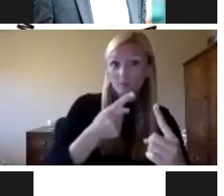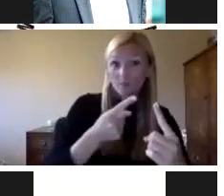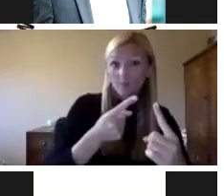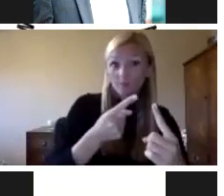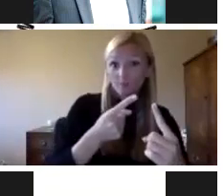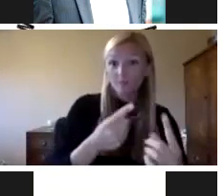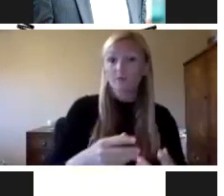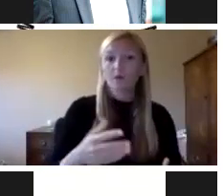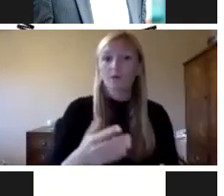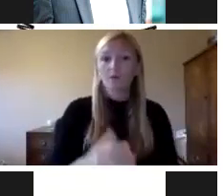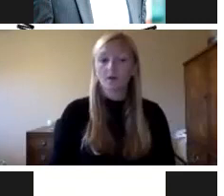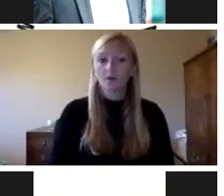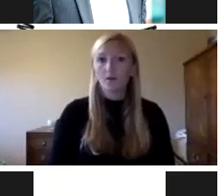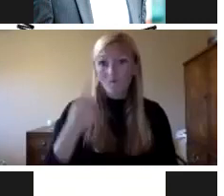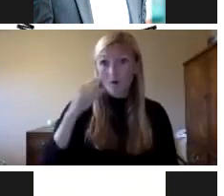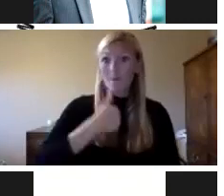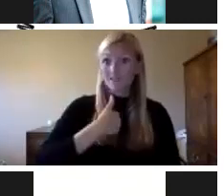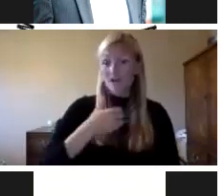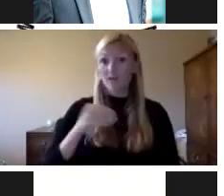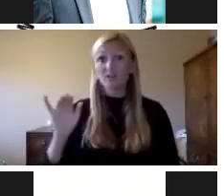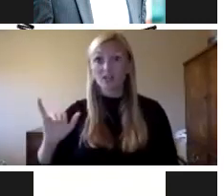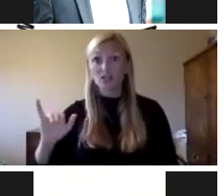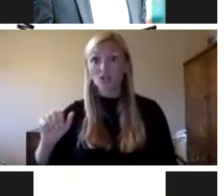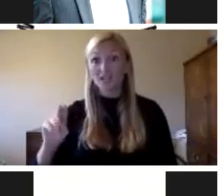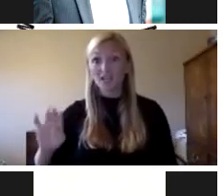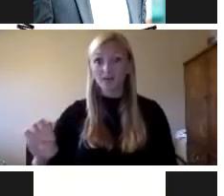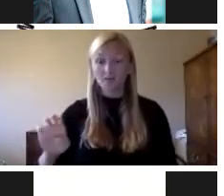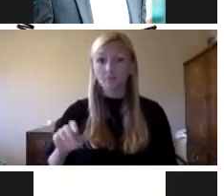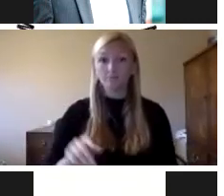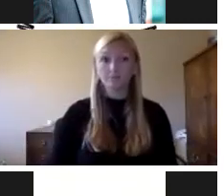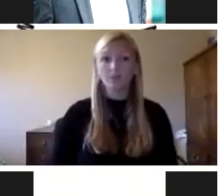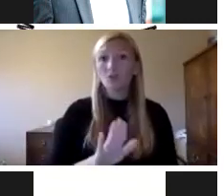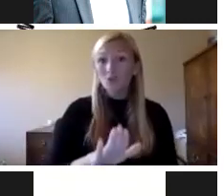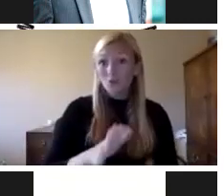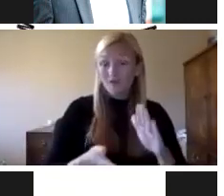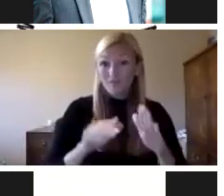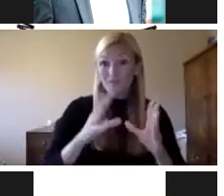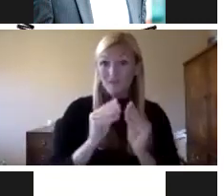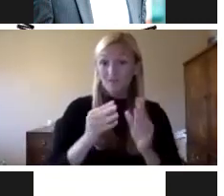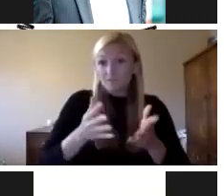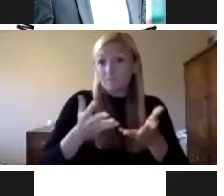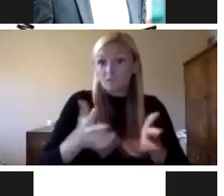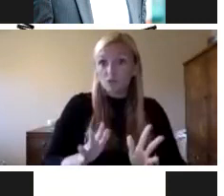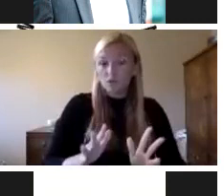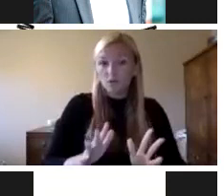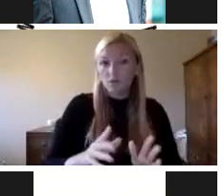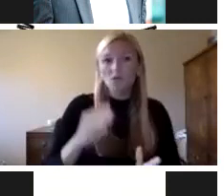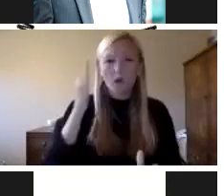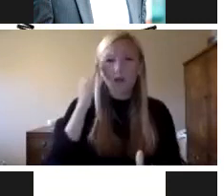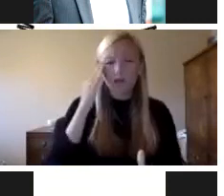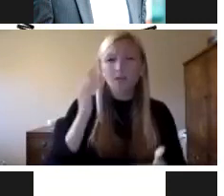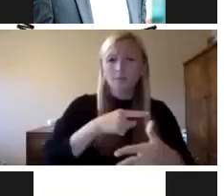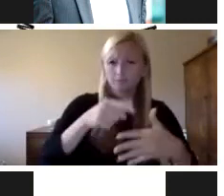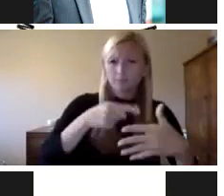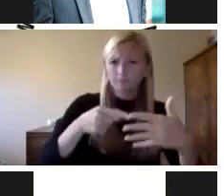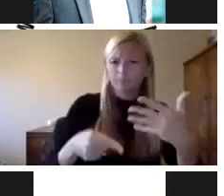out for this but include both for myself and janine um are that you can leave here understanding the essential elements of a continuity operations plan along